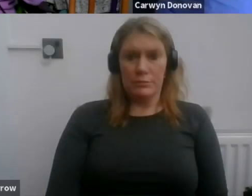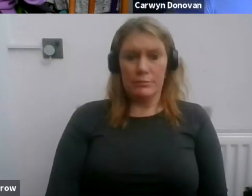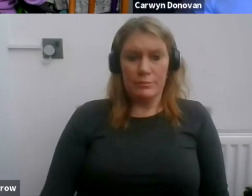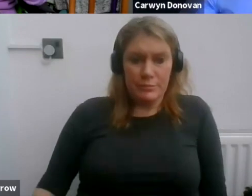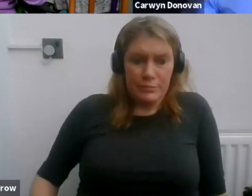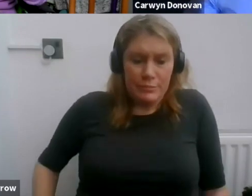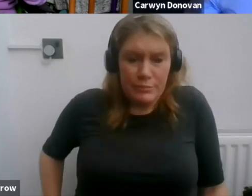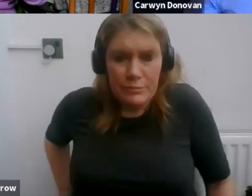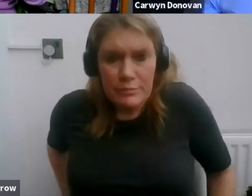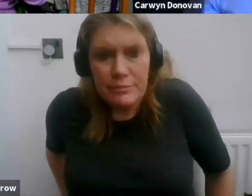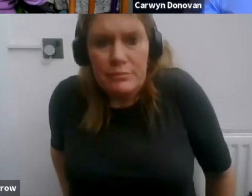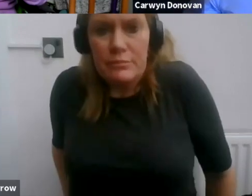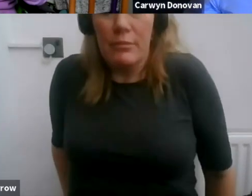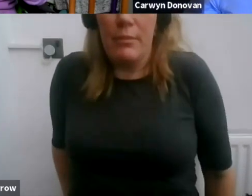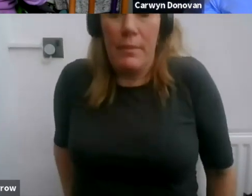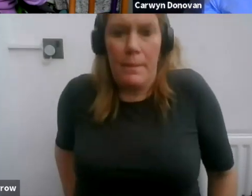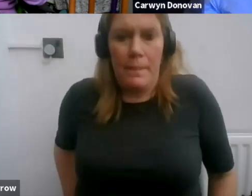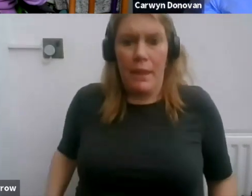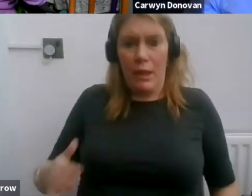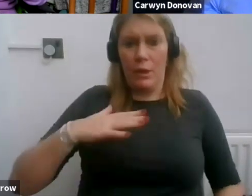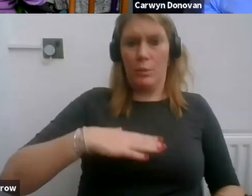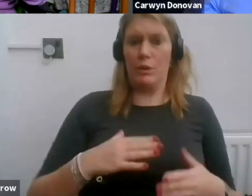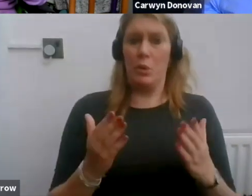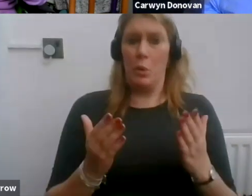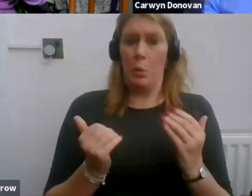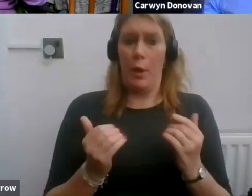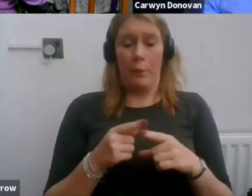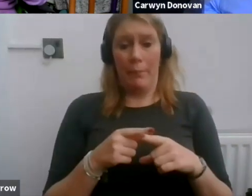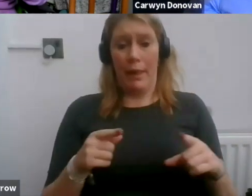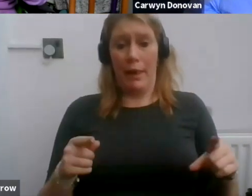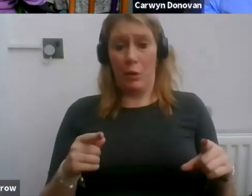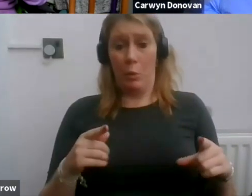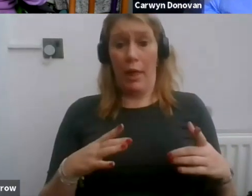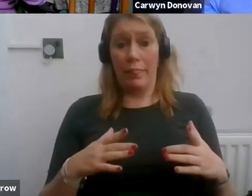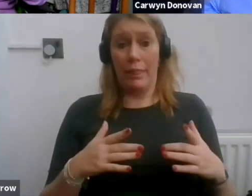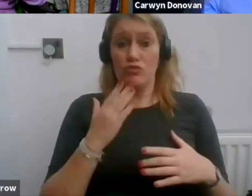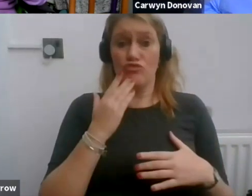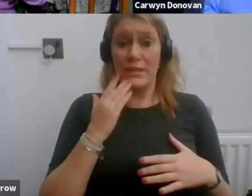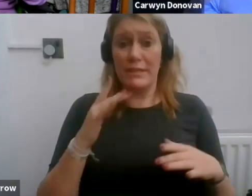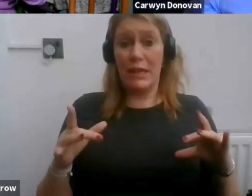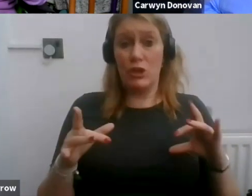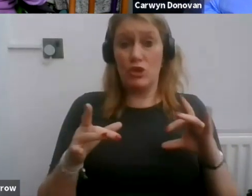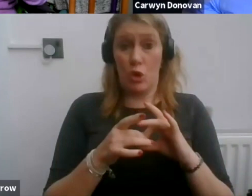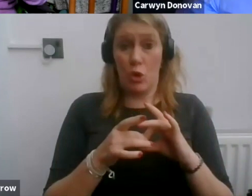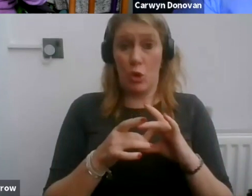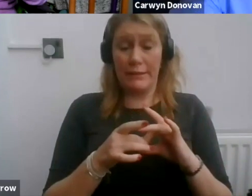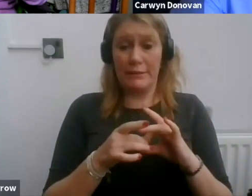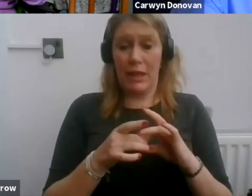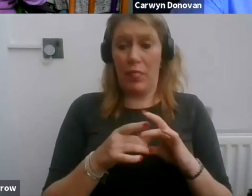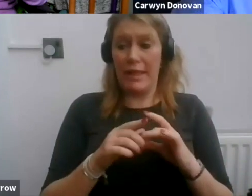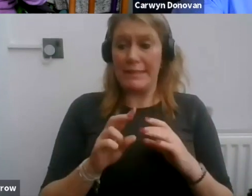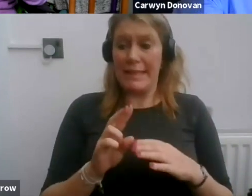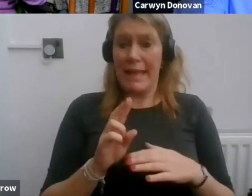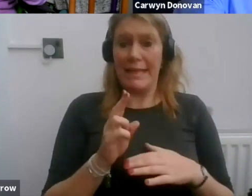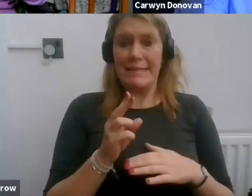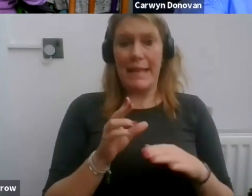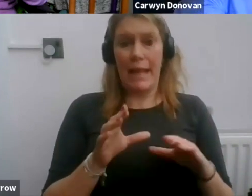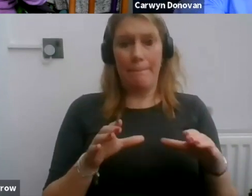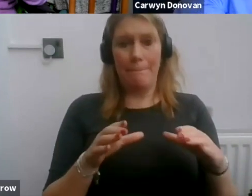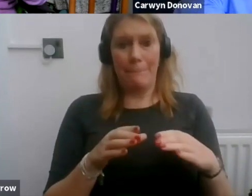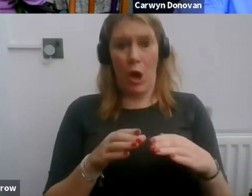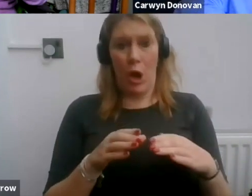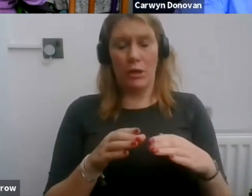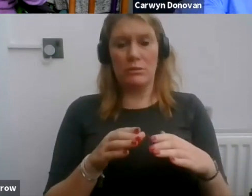I would like to welcome anybody who has just joined us. This is the second of our sessions